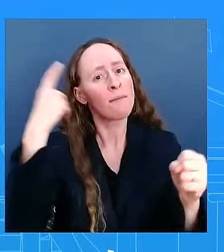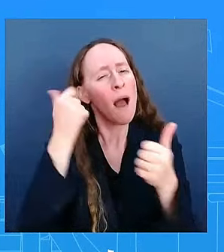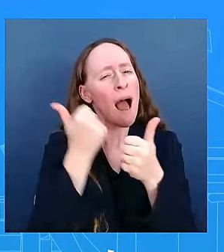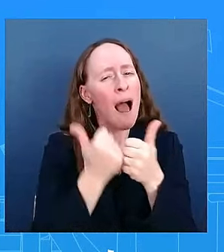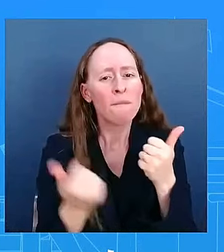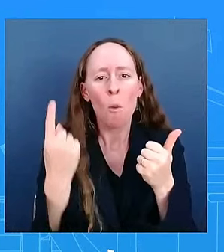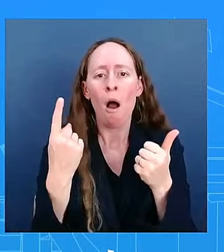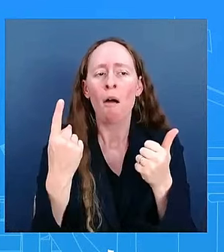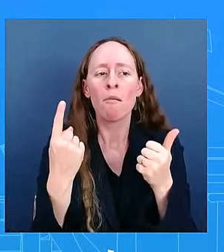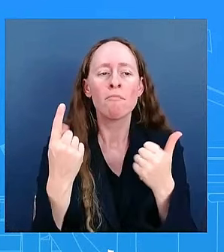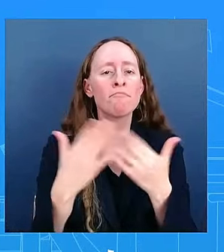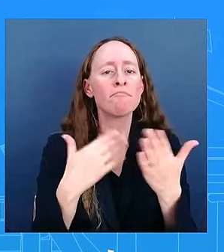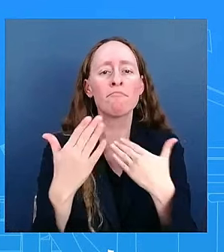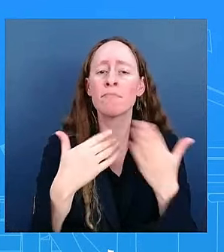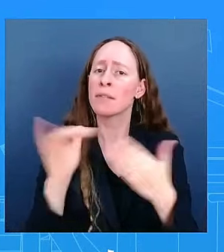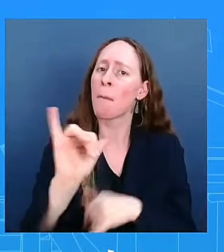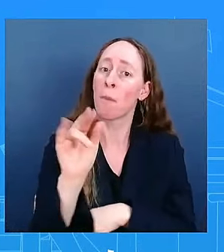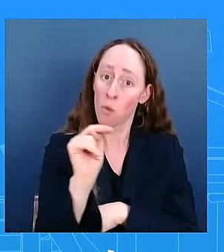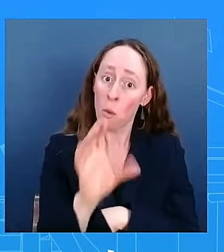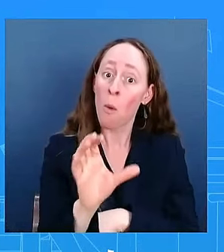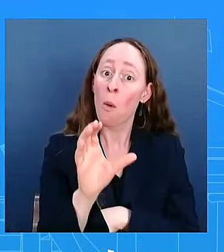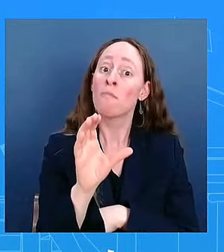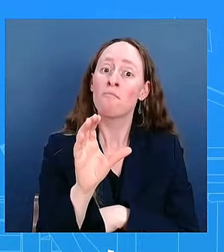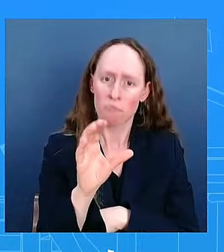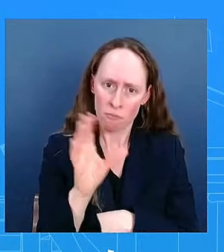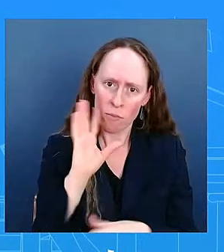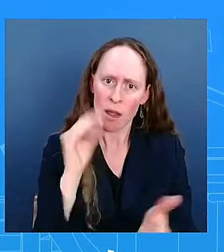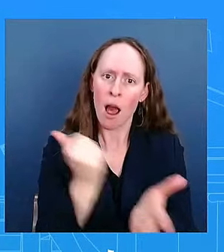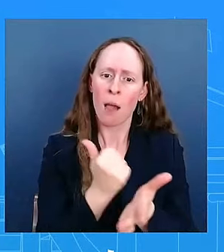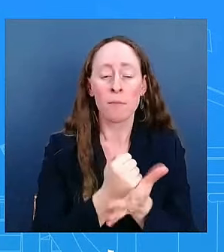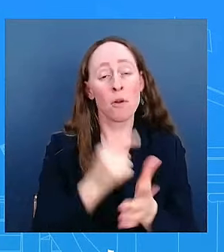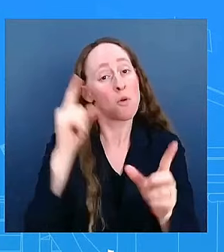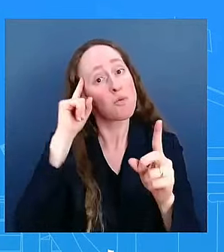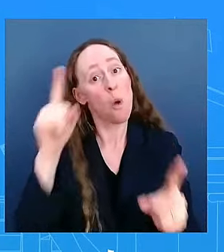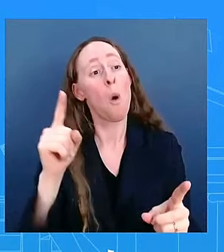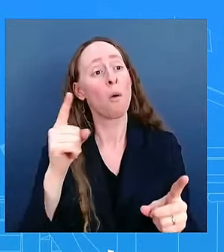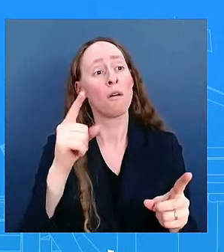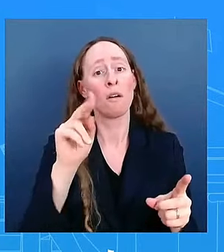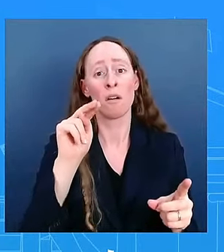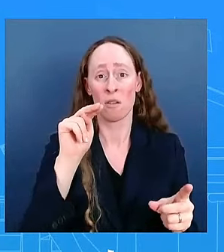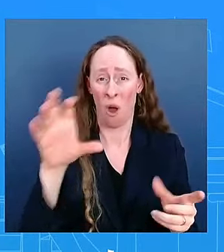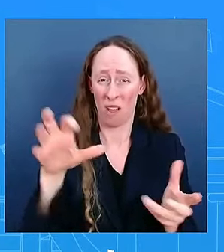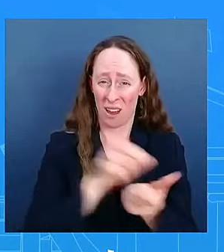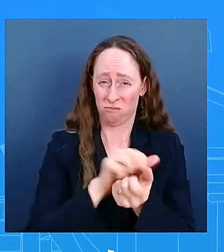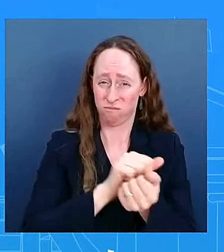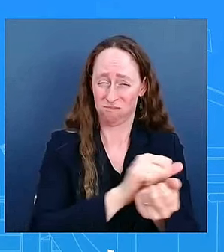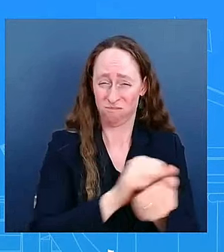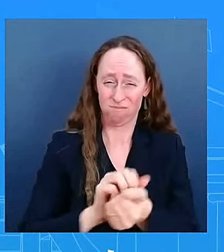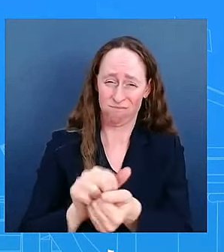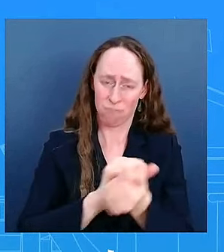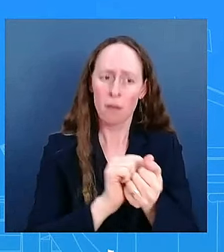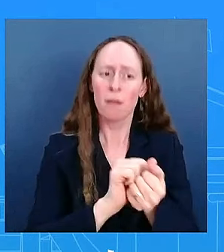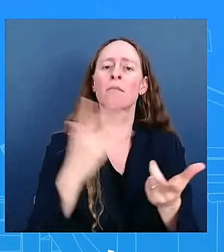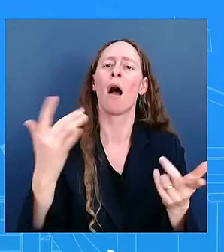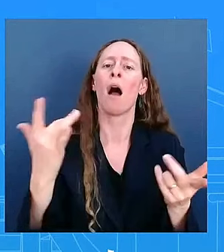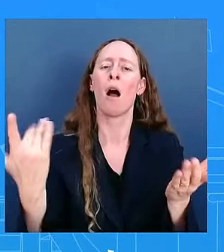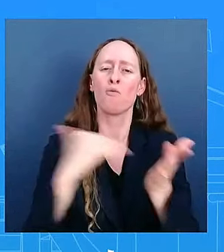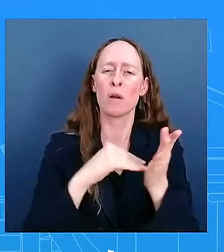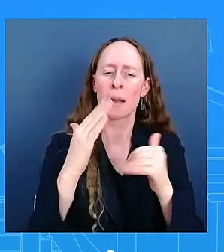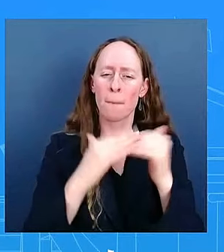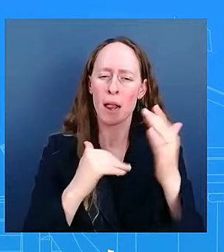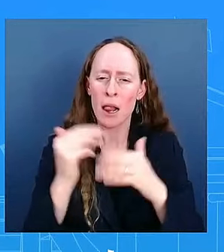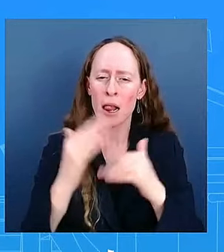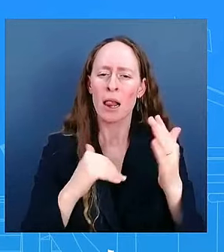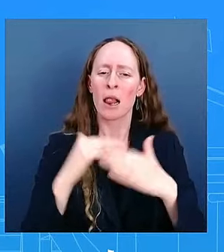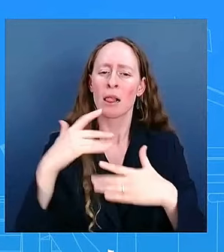as they continue to deal with the loss that they've had to deal with from both hurricanes, a historic hurricane.